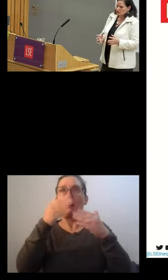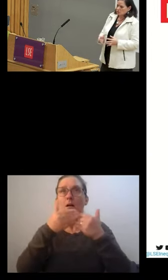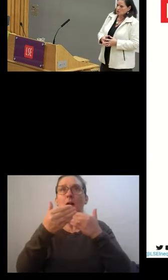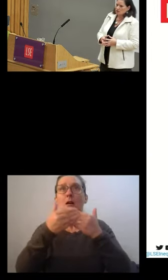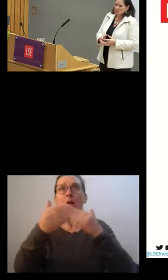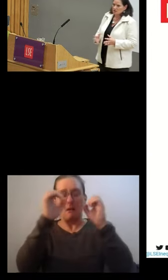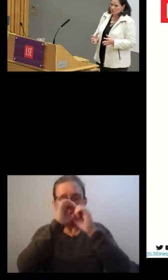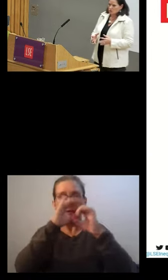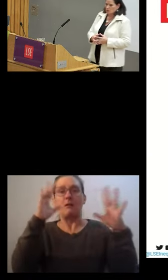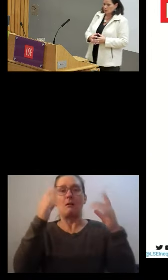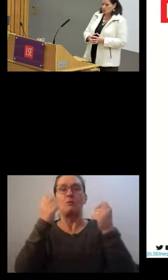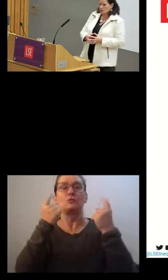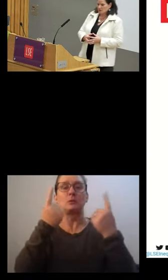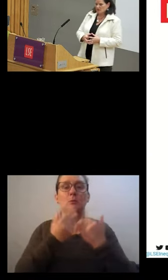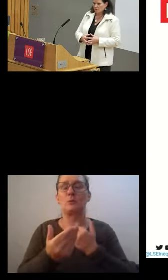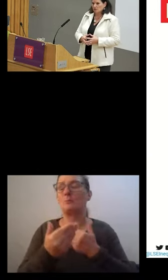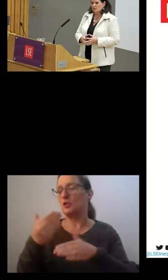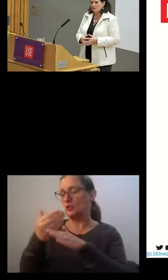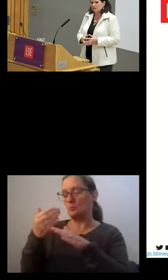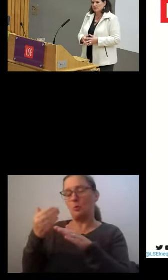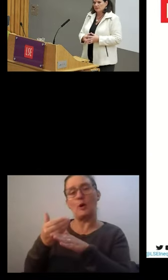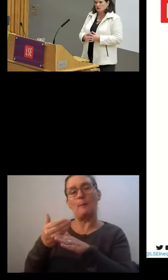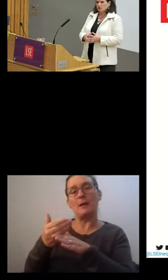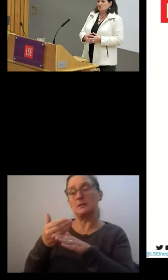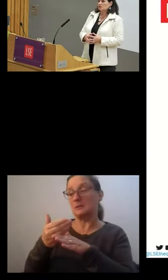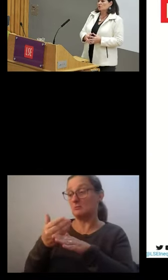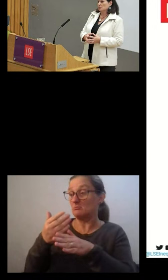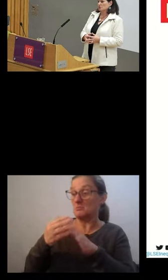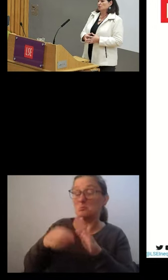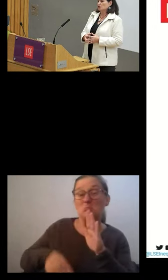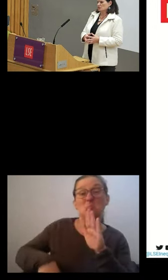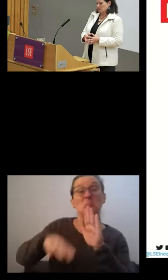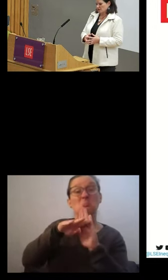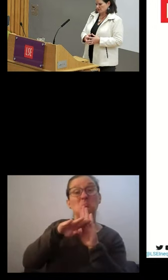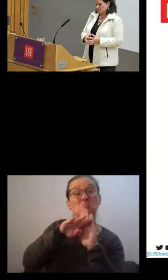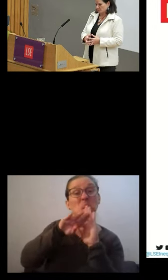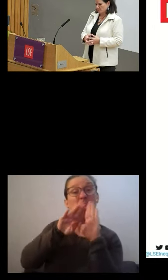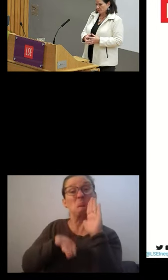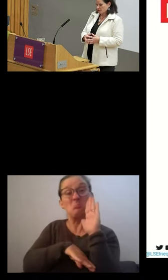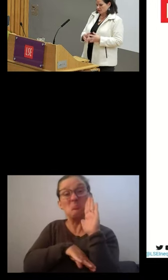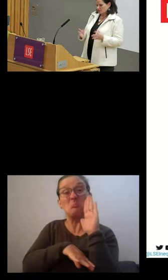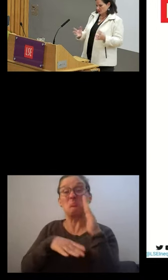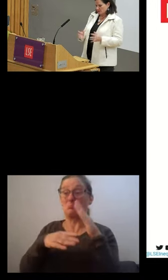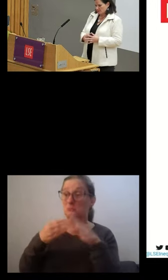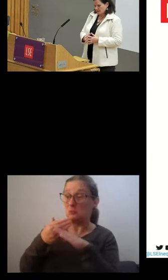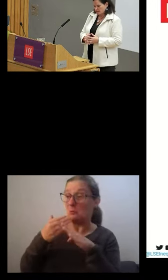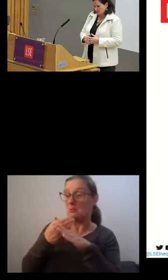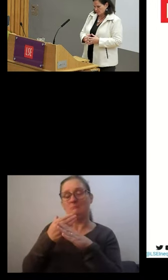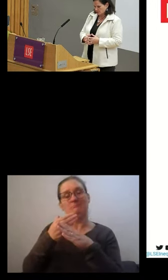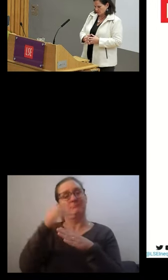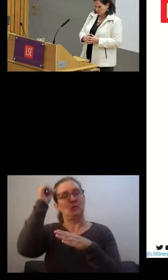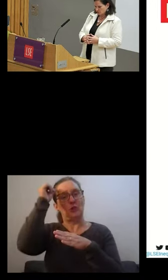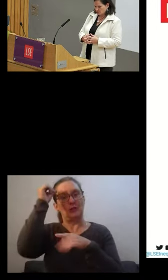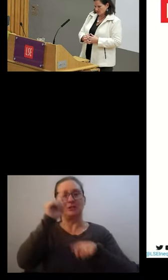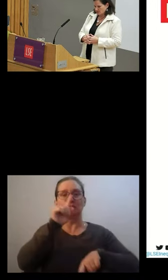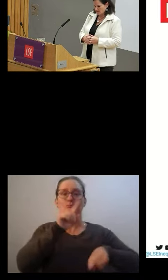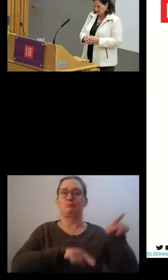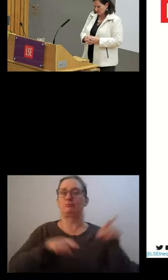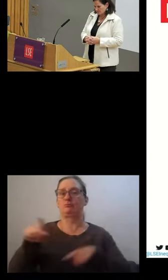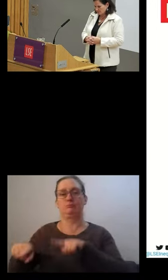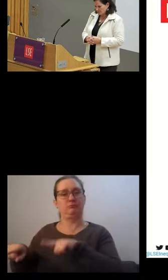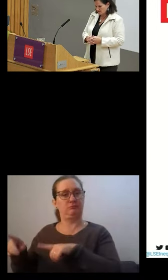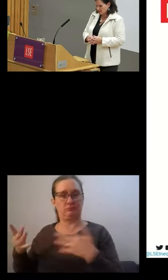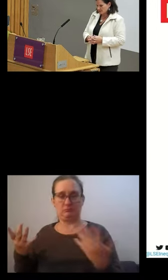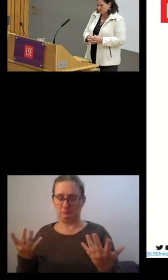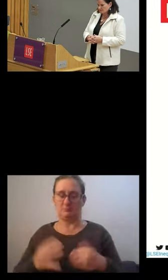and job quality or poor quality employment, knowledge is much, much more disperse. So I'll come back to that point also during the